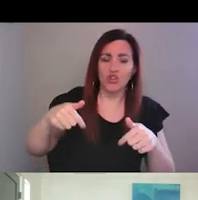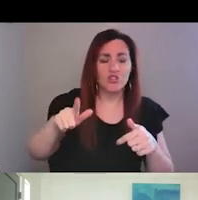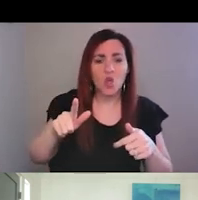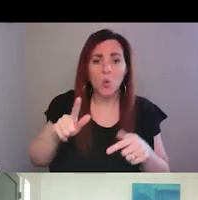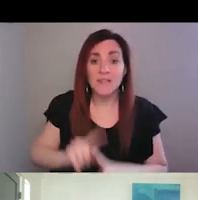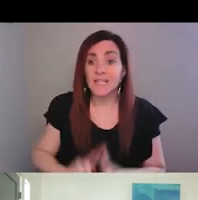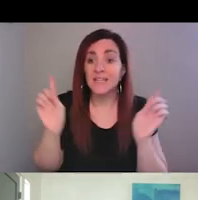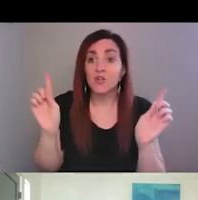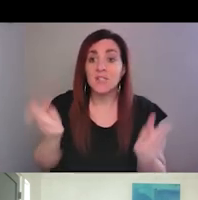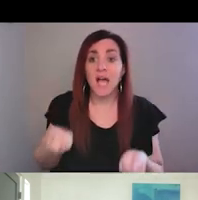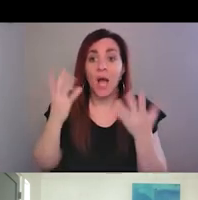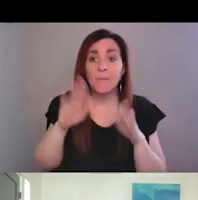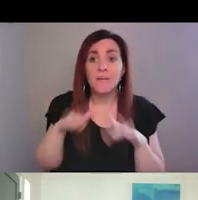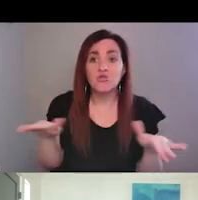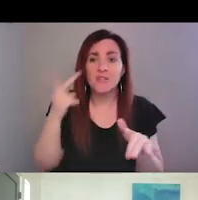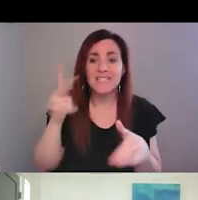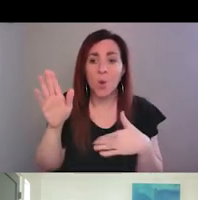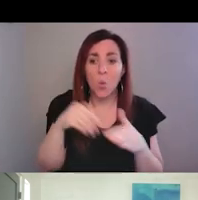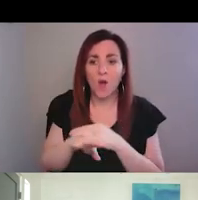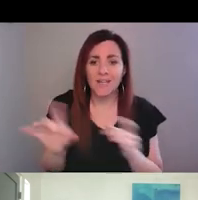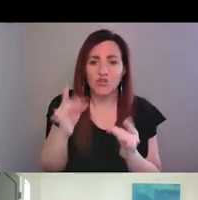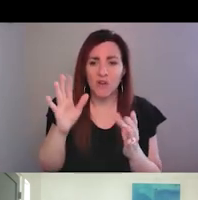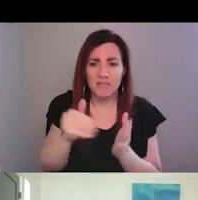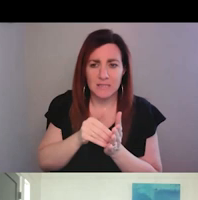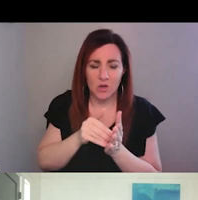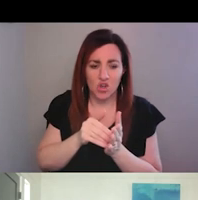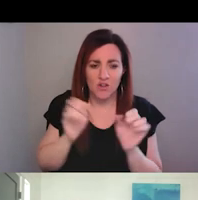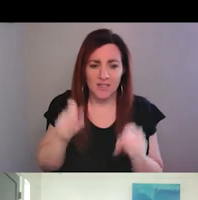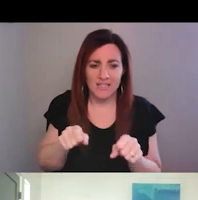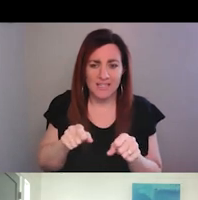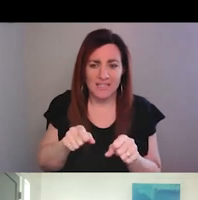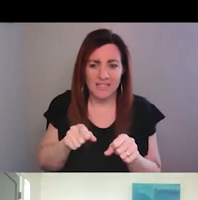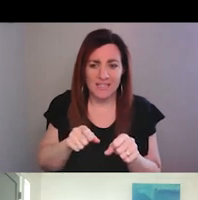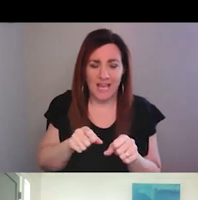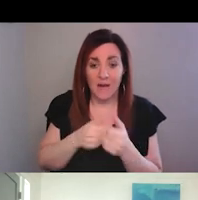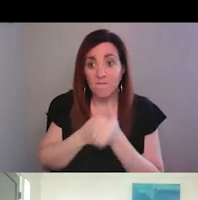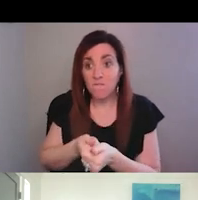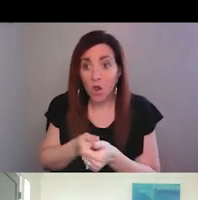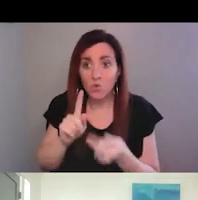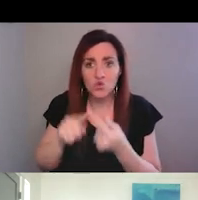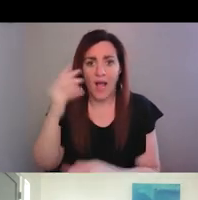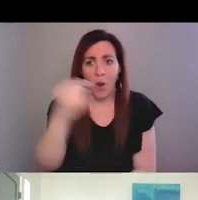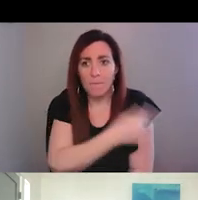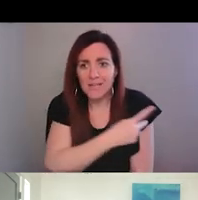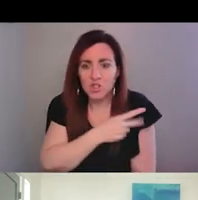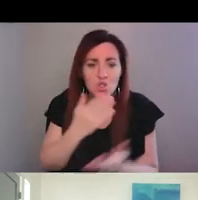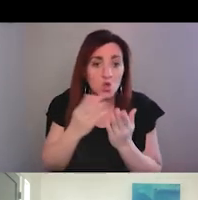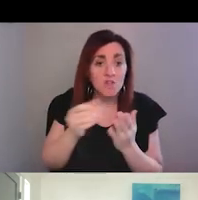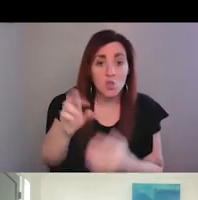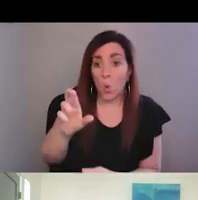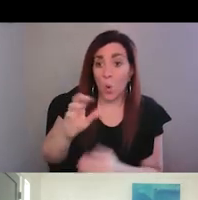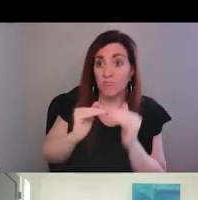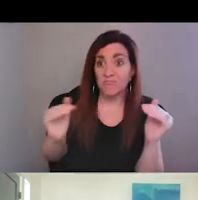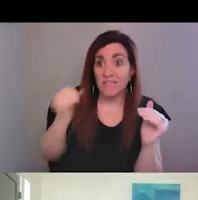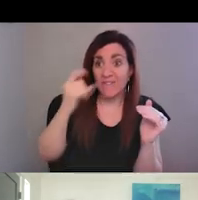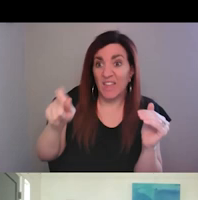the number of children they see at the walk-in crisis center that they can funnel to outpatient services or to the CSU if they need it, as